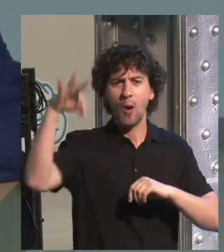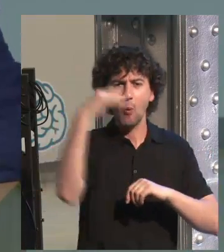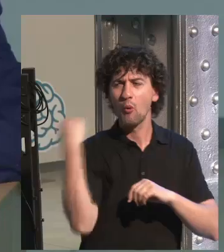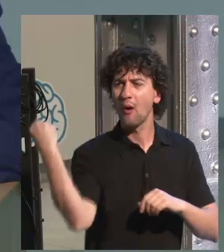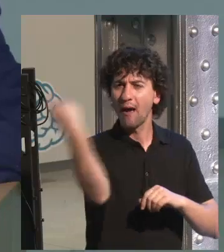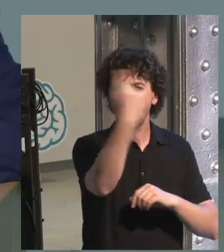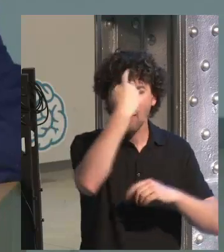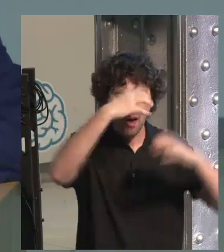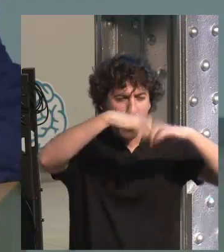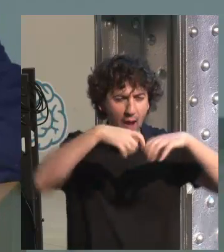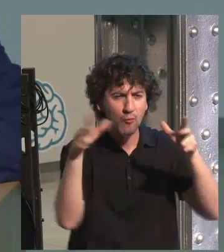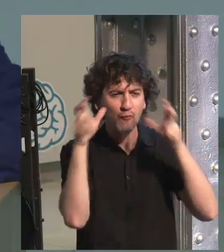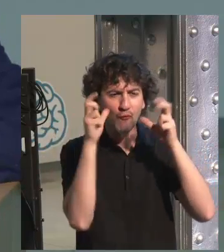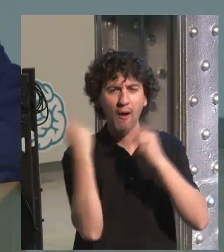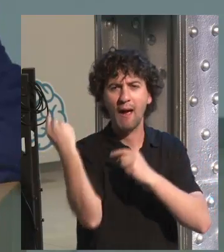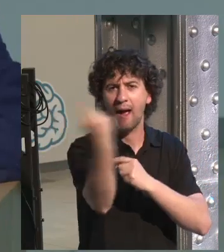see